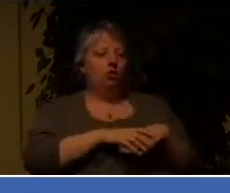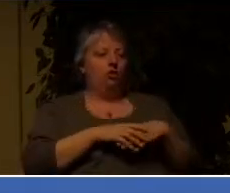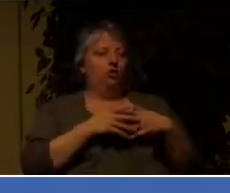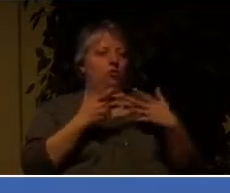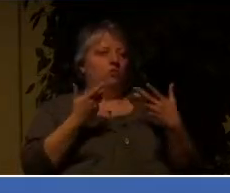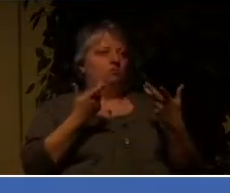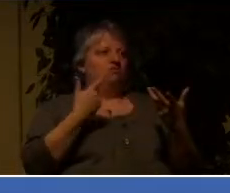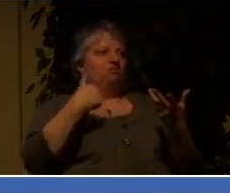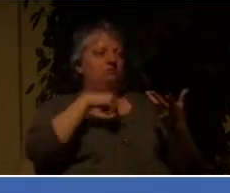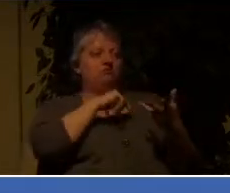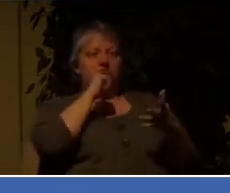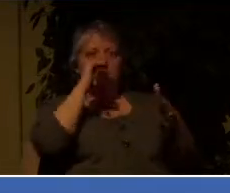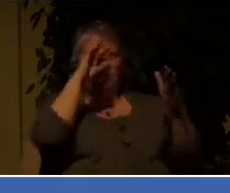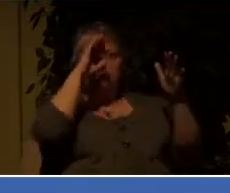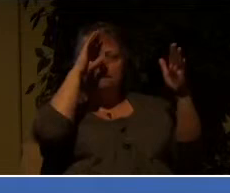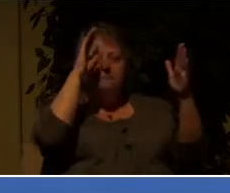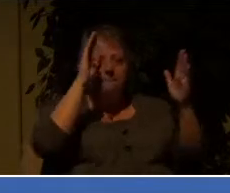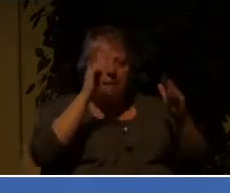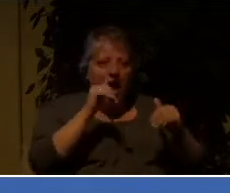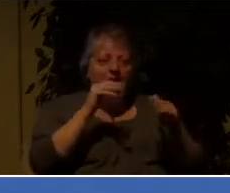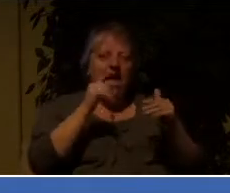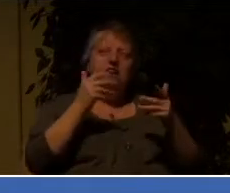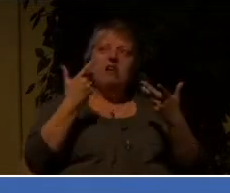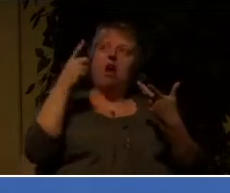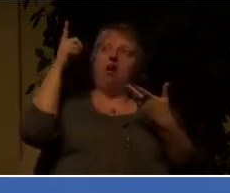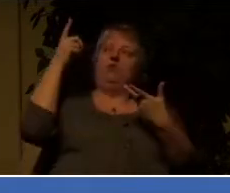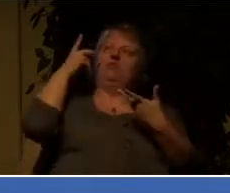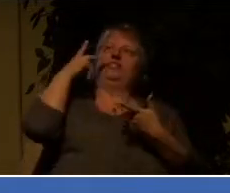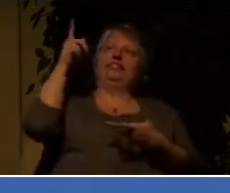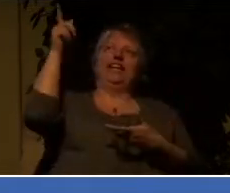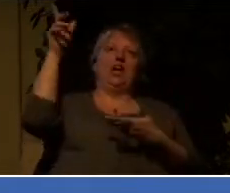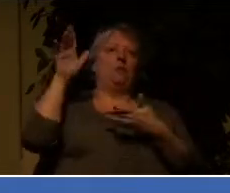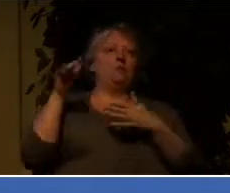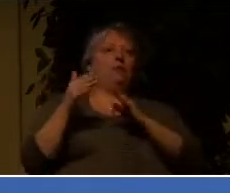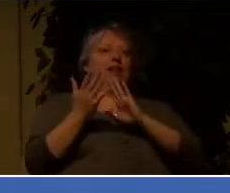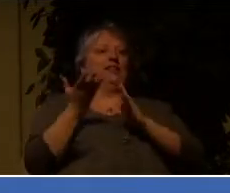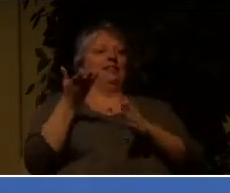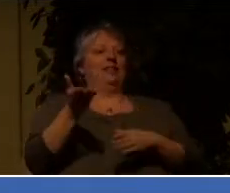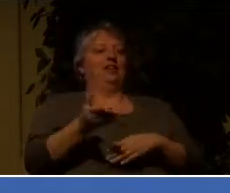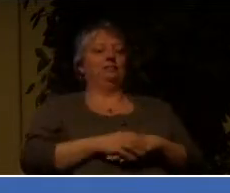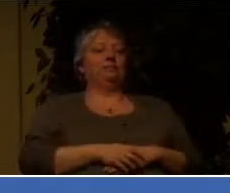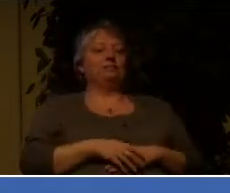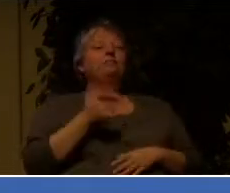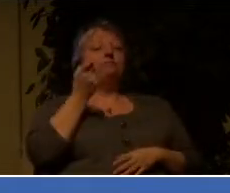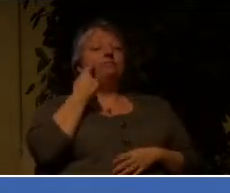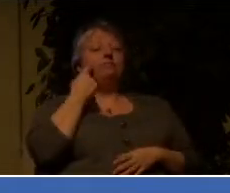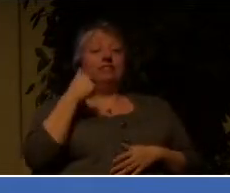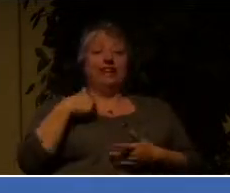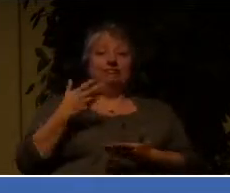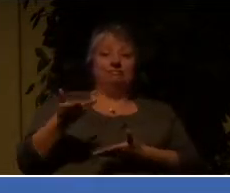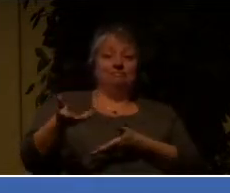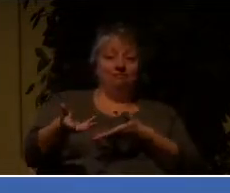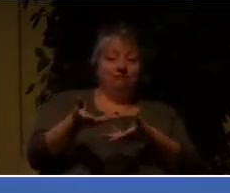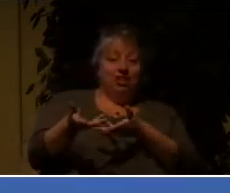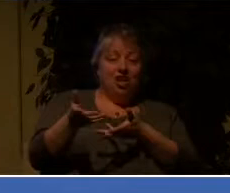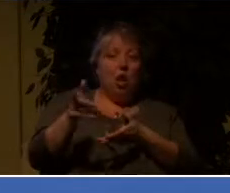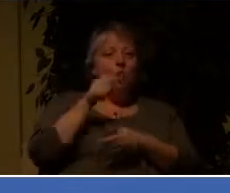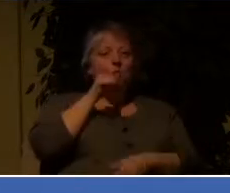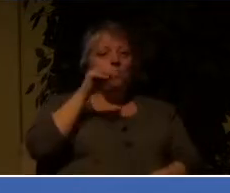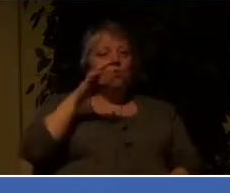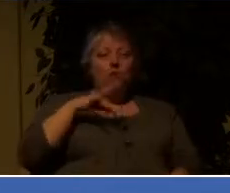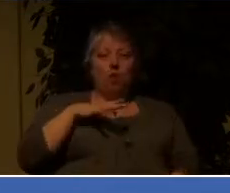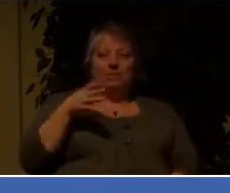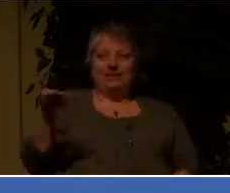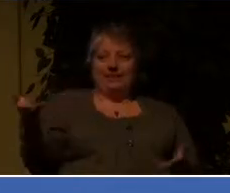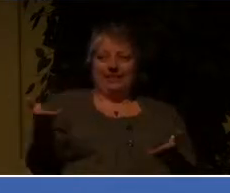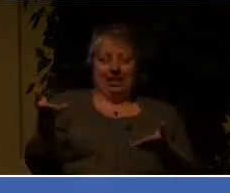are unanticipated and unexpected. Just recently talking with a woman in this congregation, she spent the better part of the last weekend and a